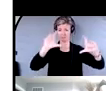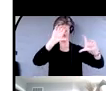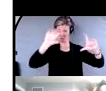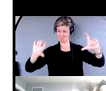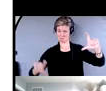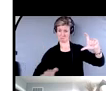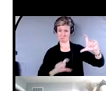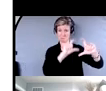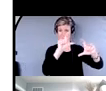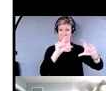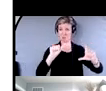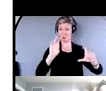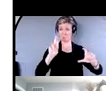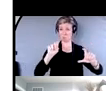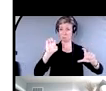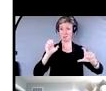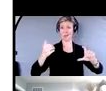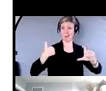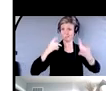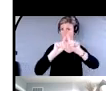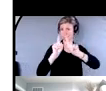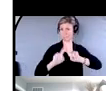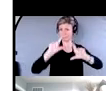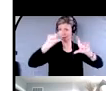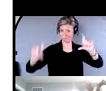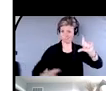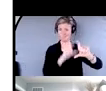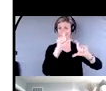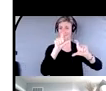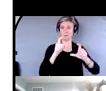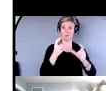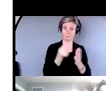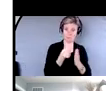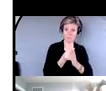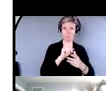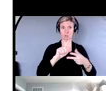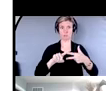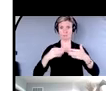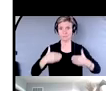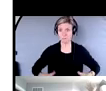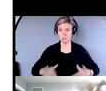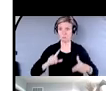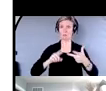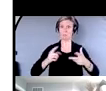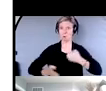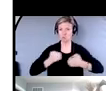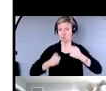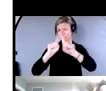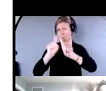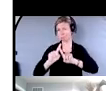the different forms of abuse, whether that's emotional or physical. So who can help that individual?